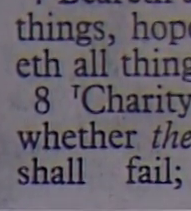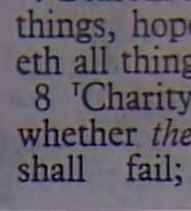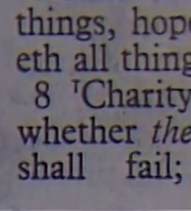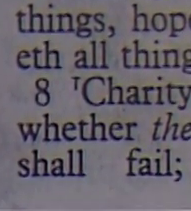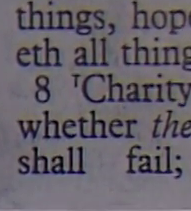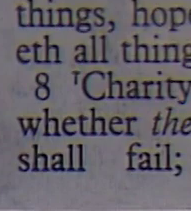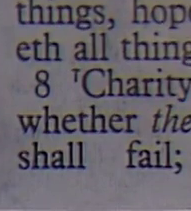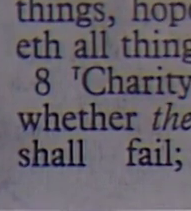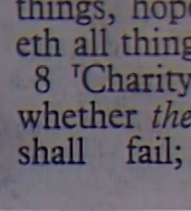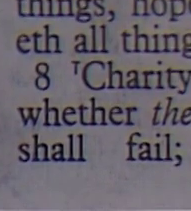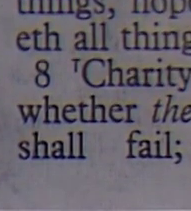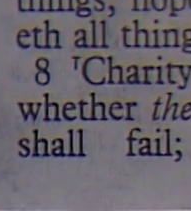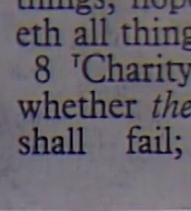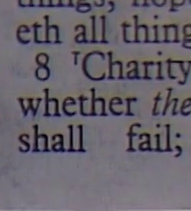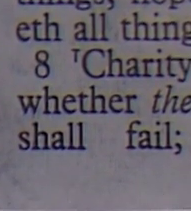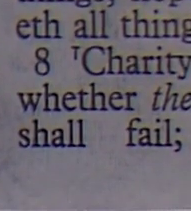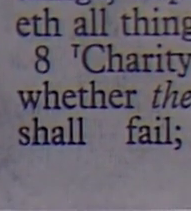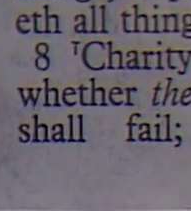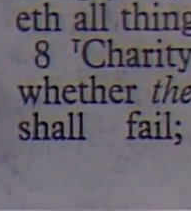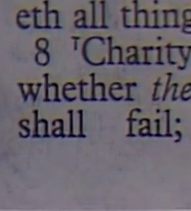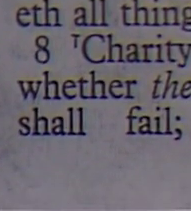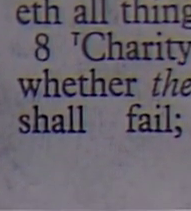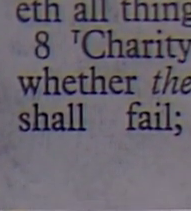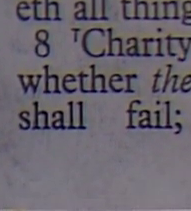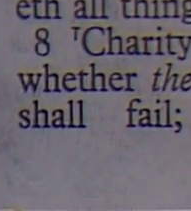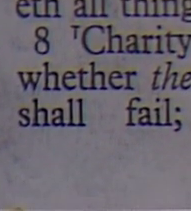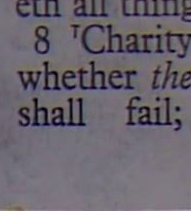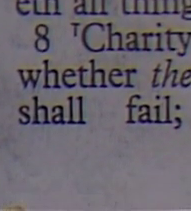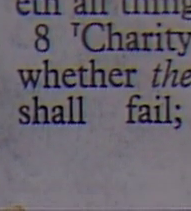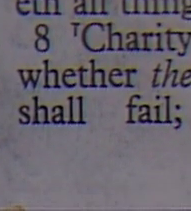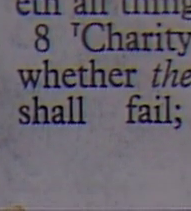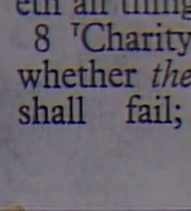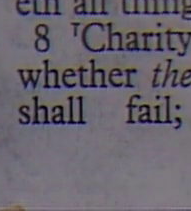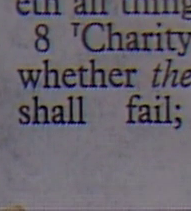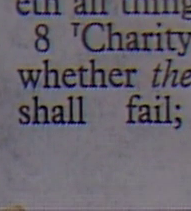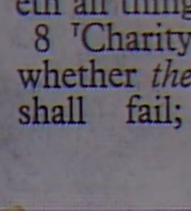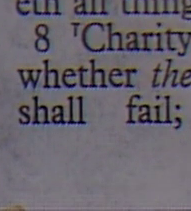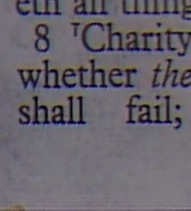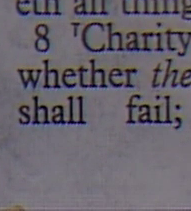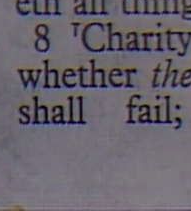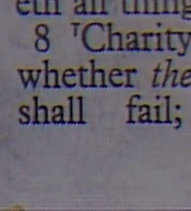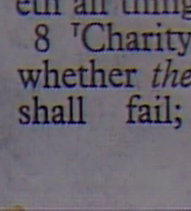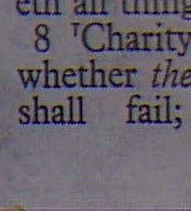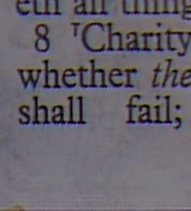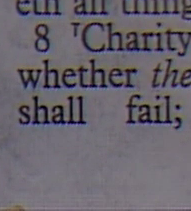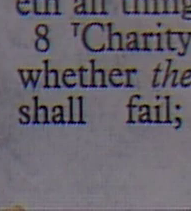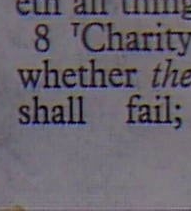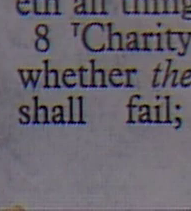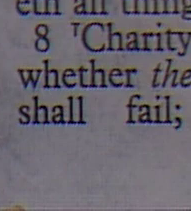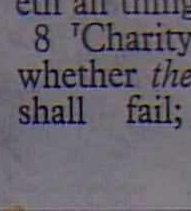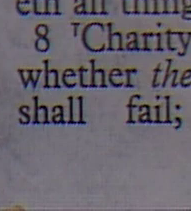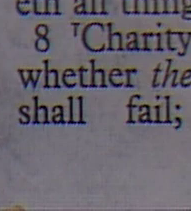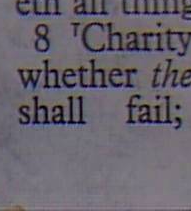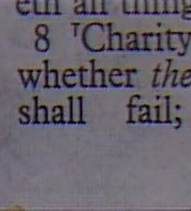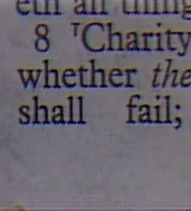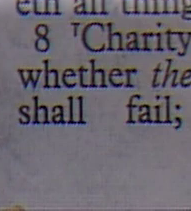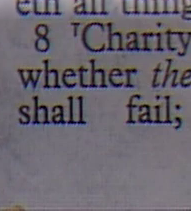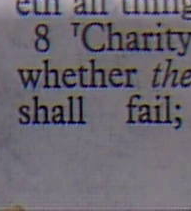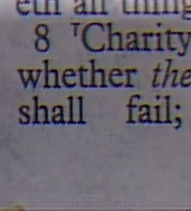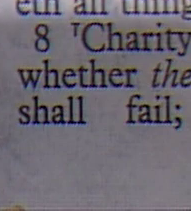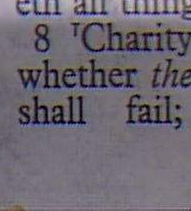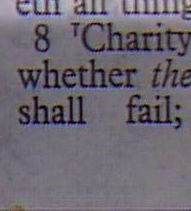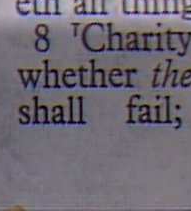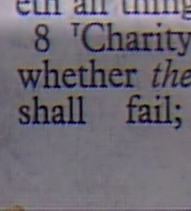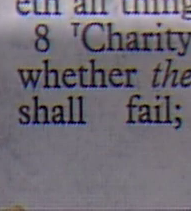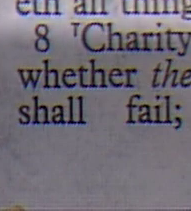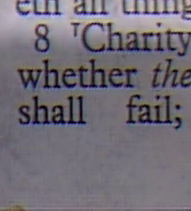Thinketh no evil Rejoiceth not in iniquity But rejoiceth in the truth Beareth all things Believeth all